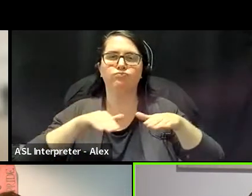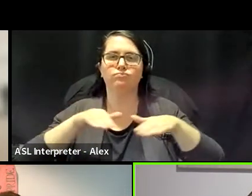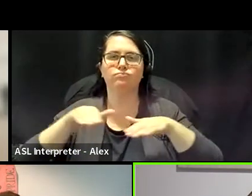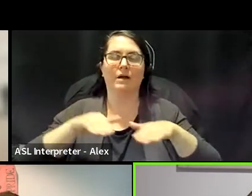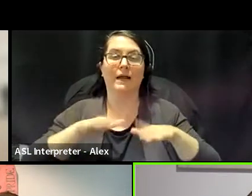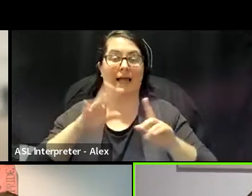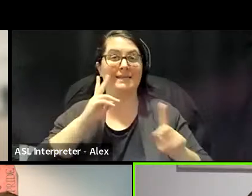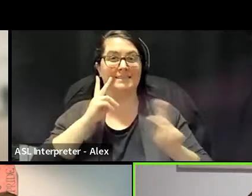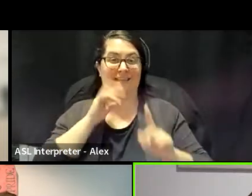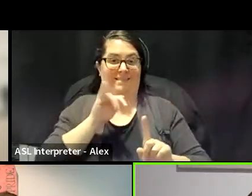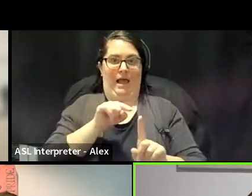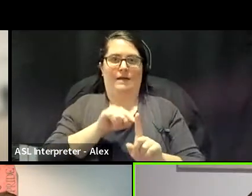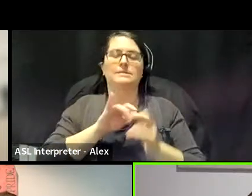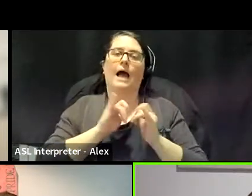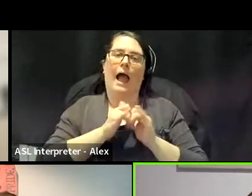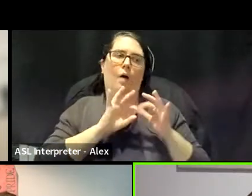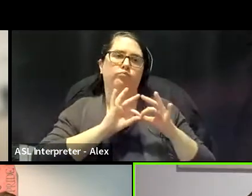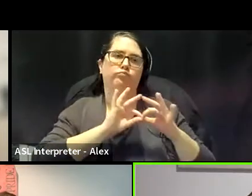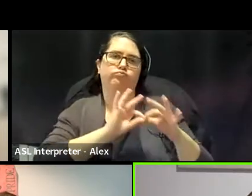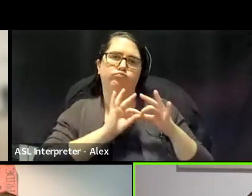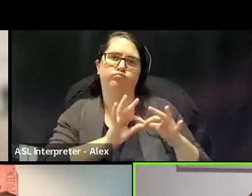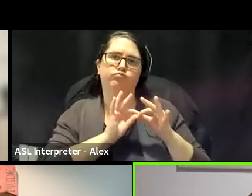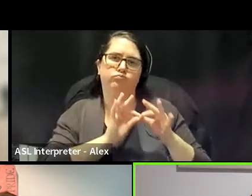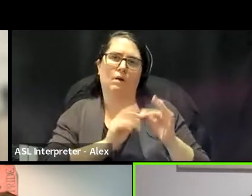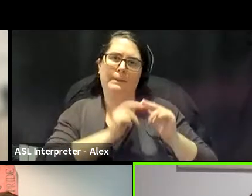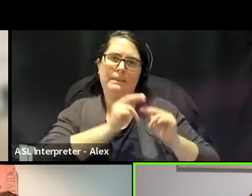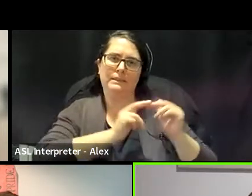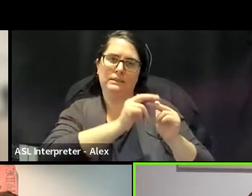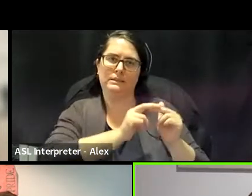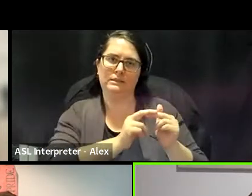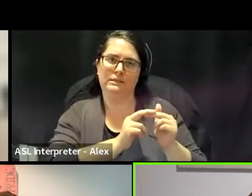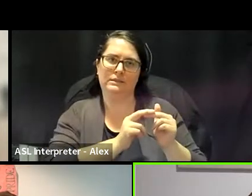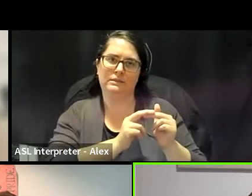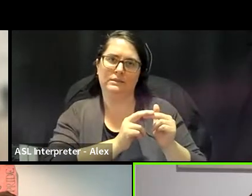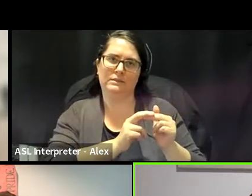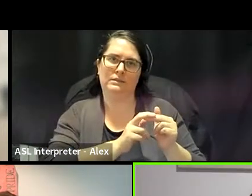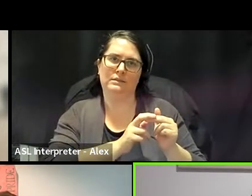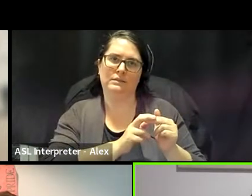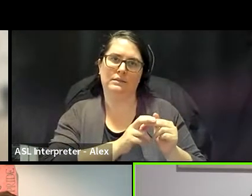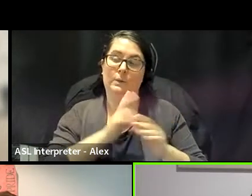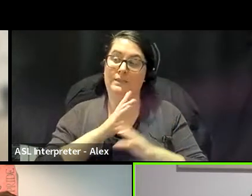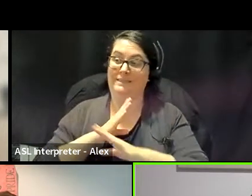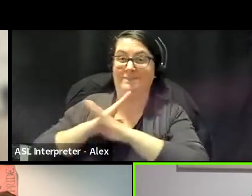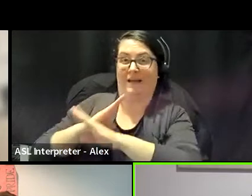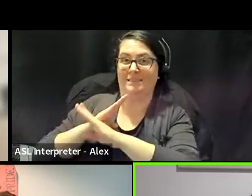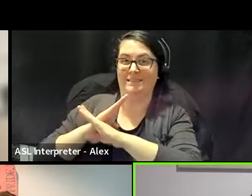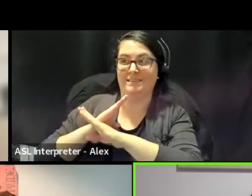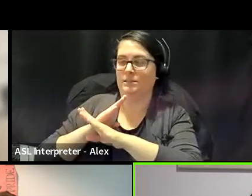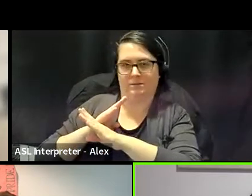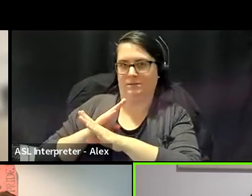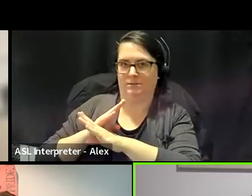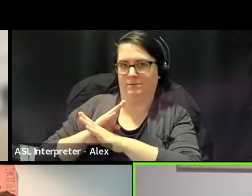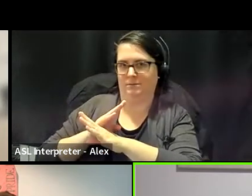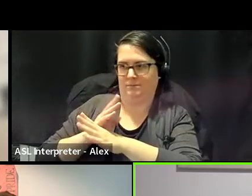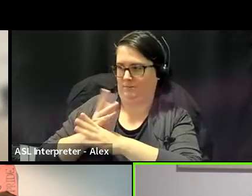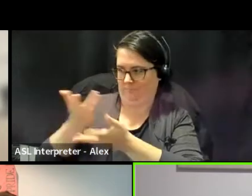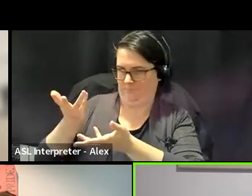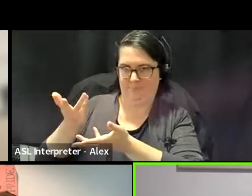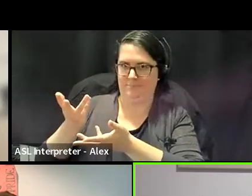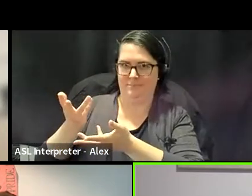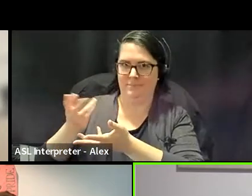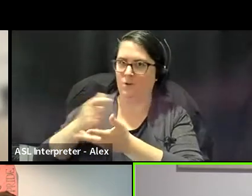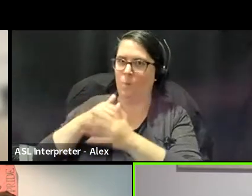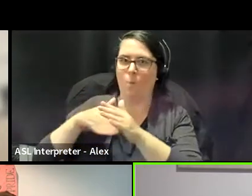how we build our relationships. I don't see that in how we defend ourselves. I don't see that in how we have to